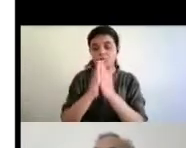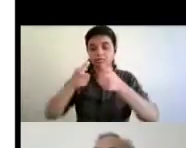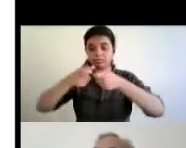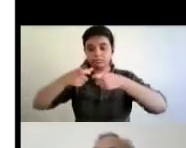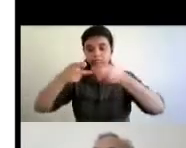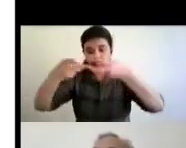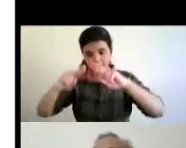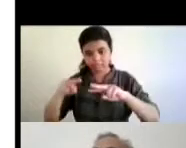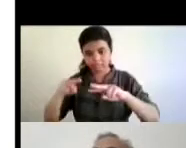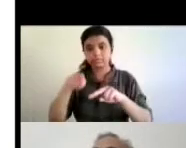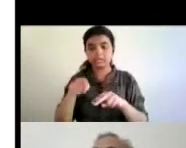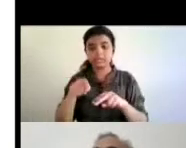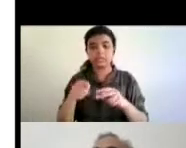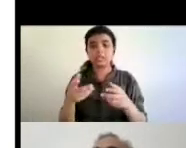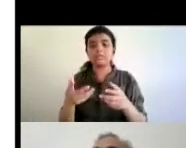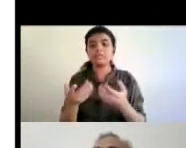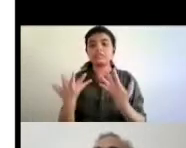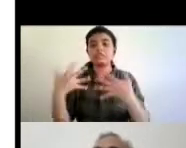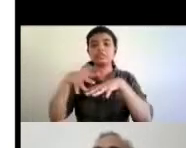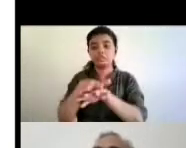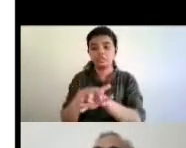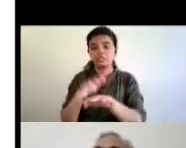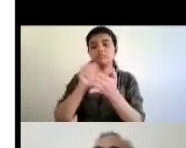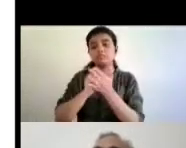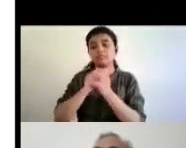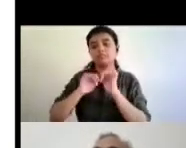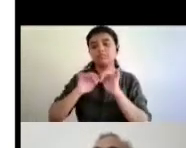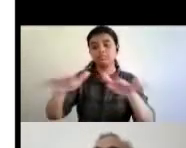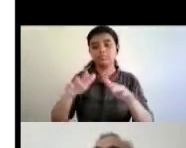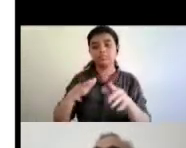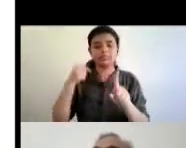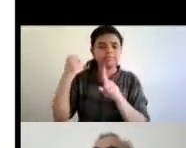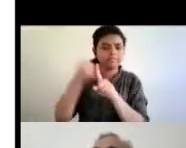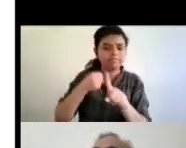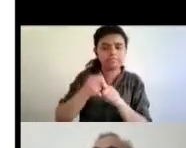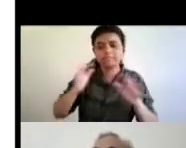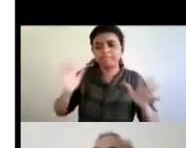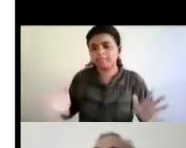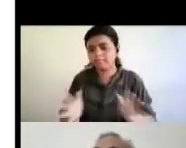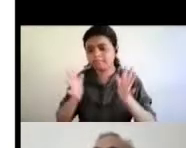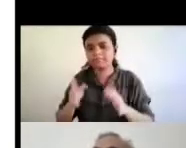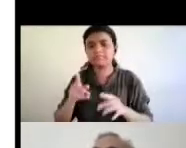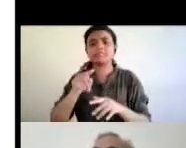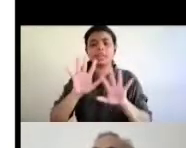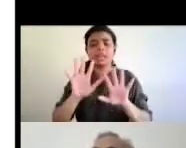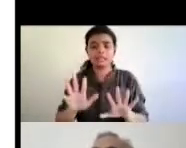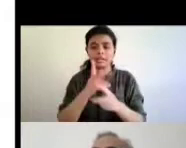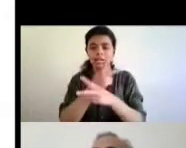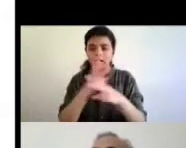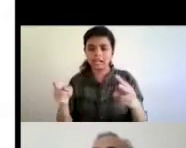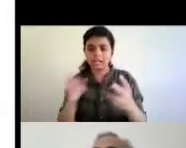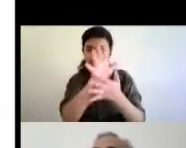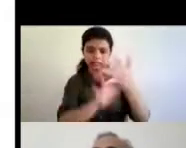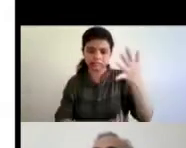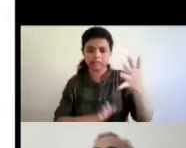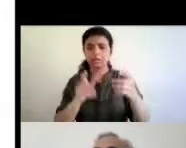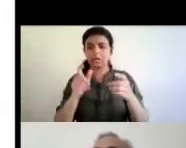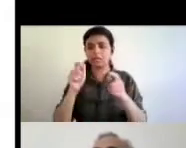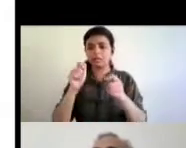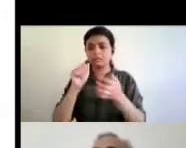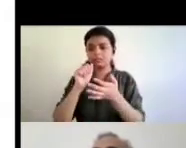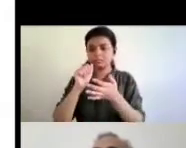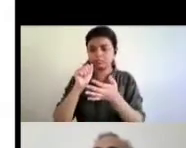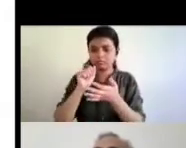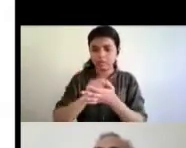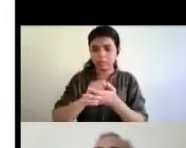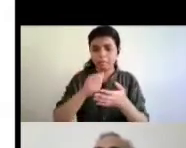publishing and it involves uh advocacy and promotion of uh formats of production and distribution